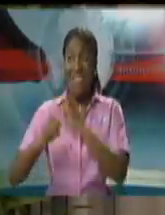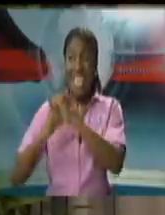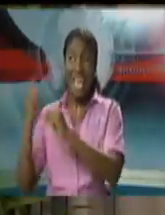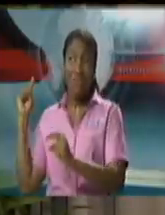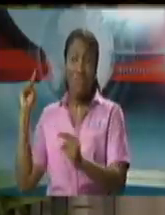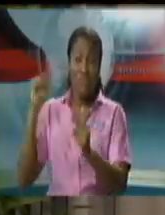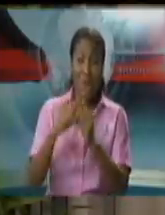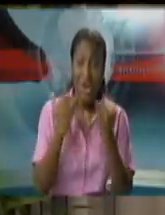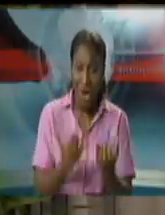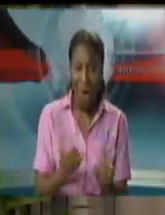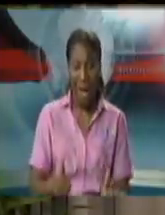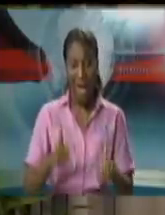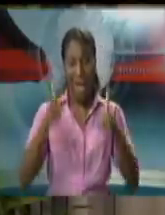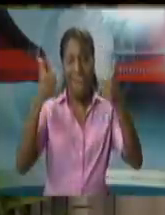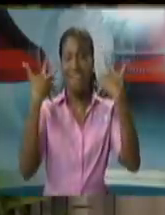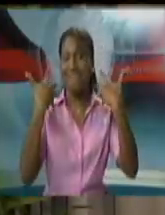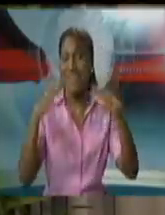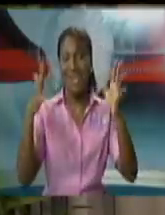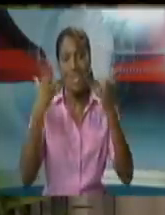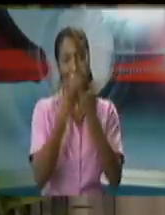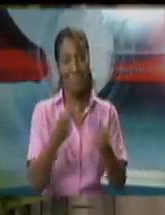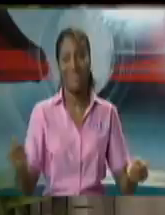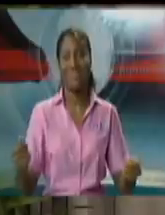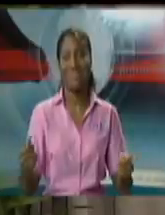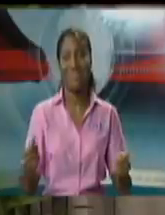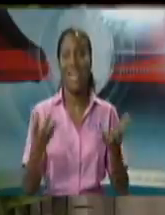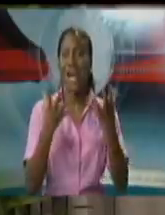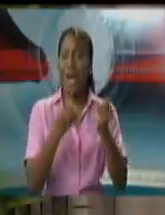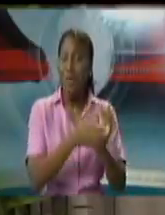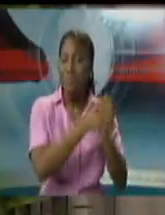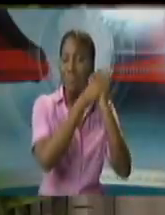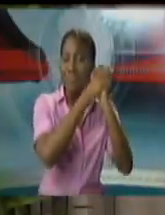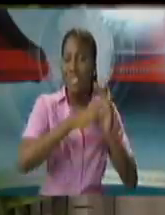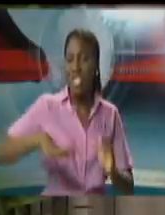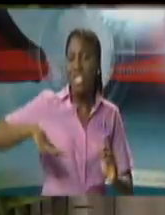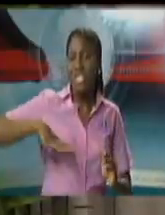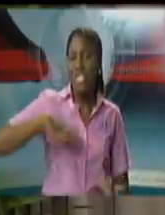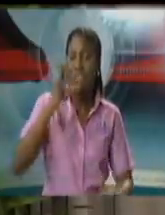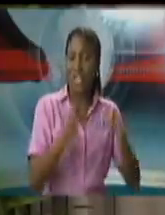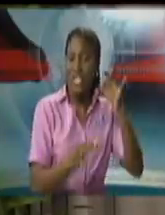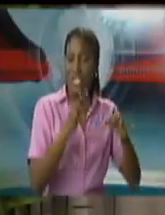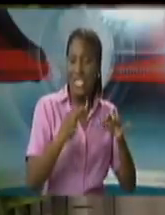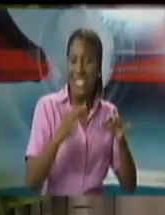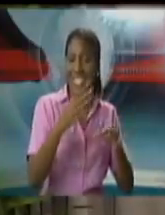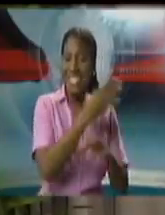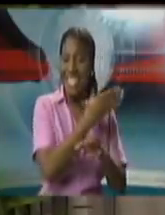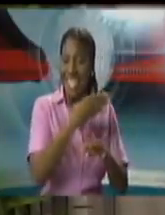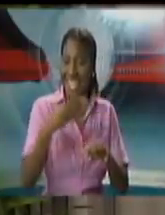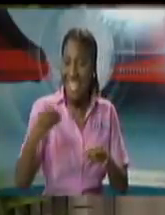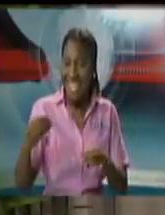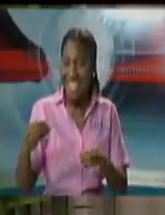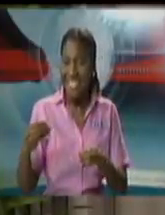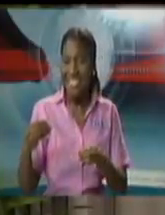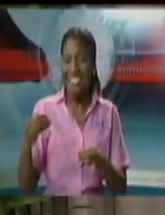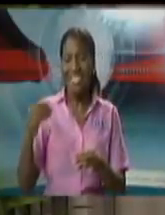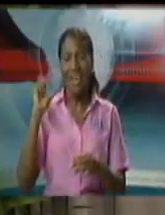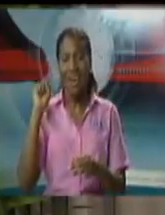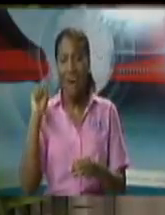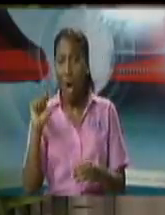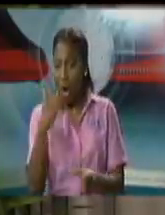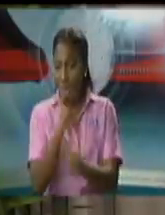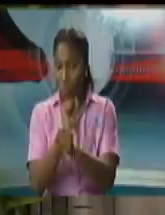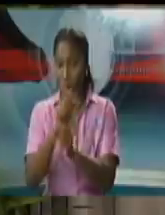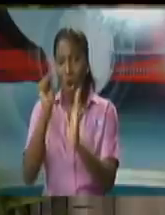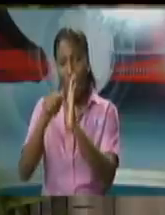I wish to pay, again, a public commendation to the Honorable Chief Justice and Team Judiciary, as we call them, for ensuring